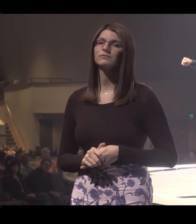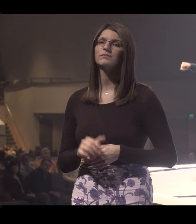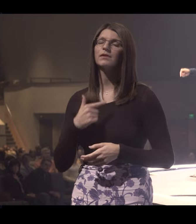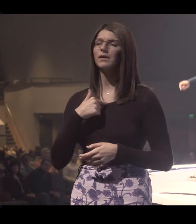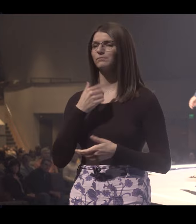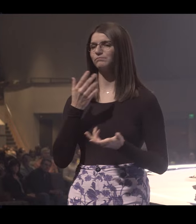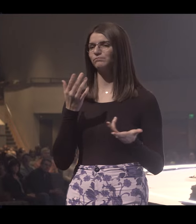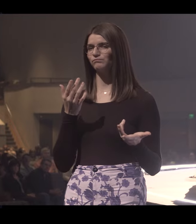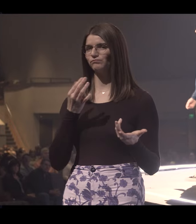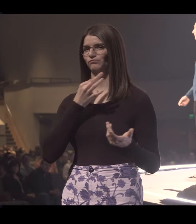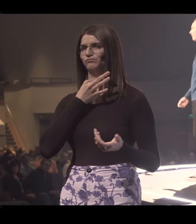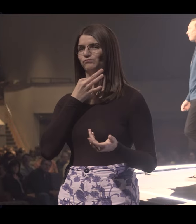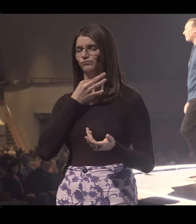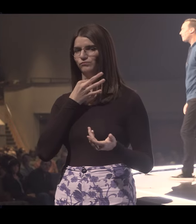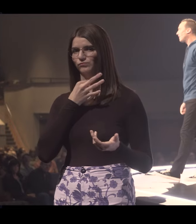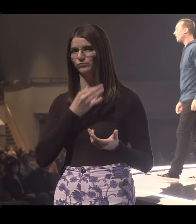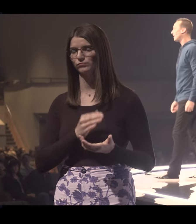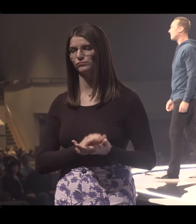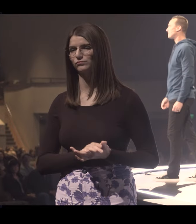But I just wonder today,